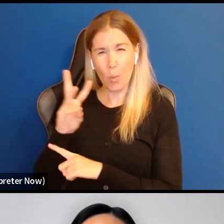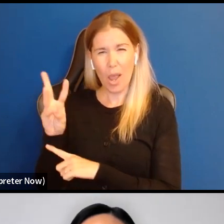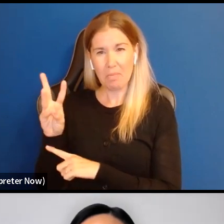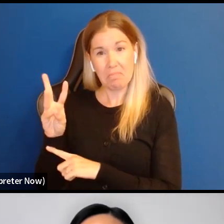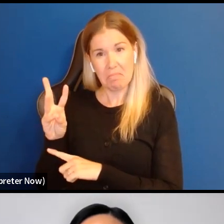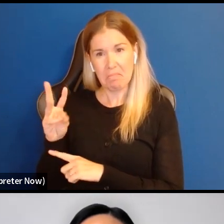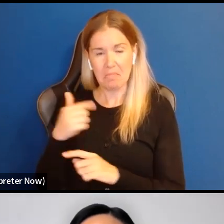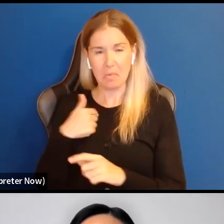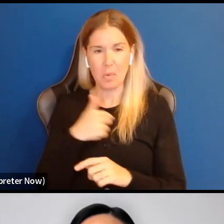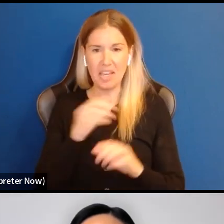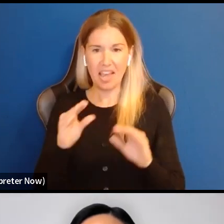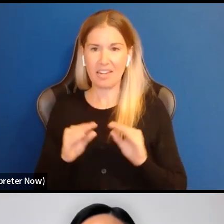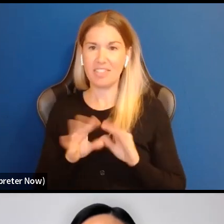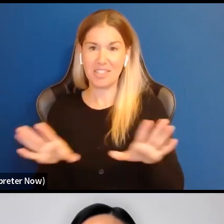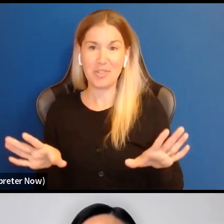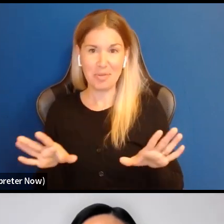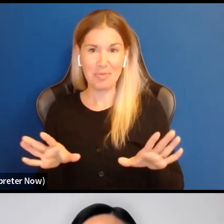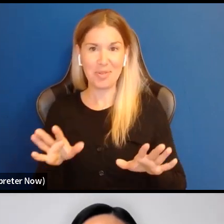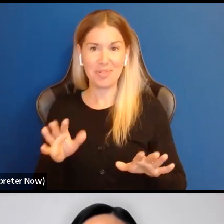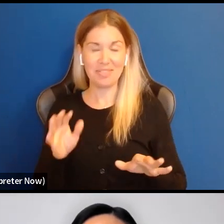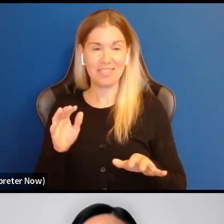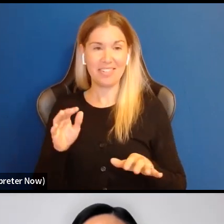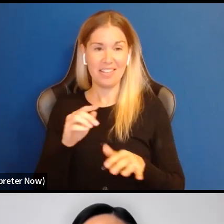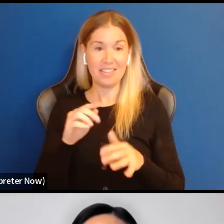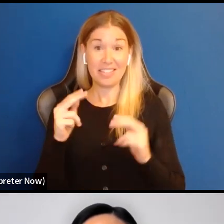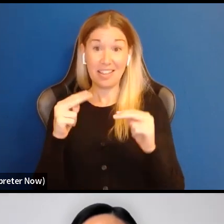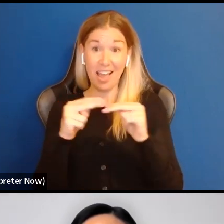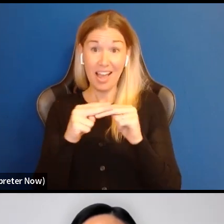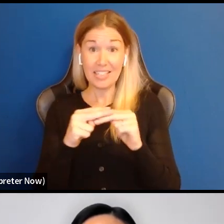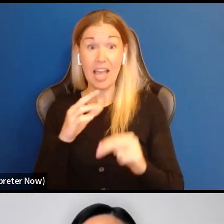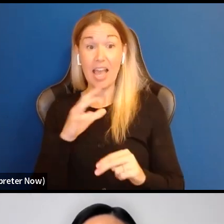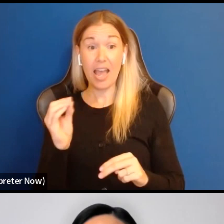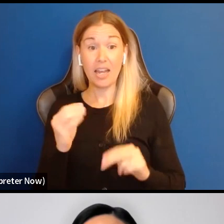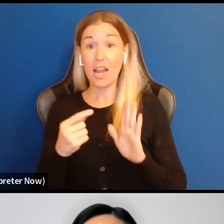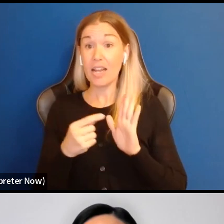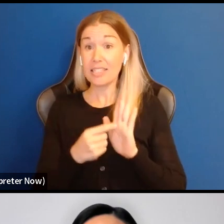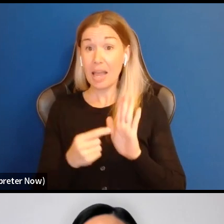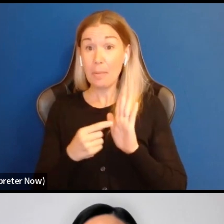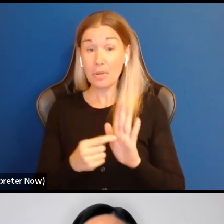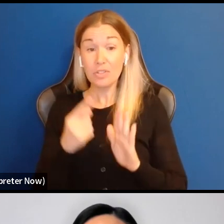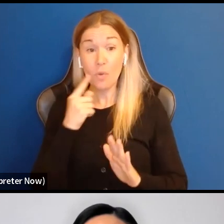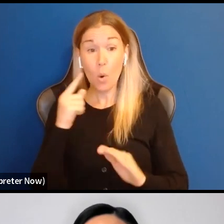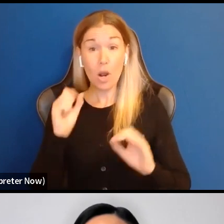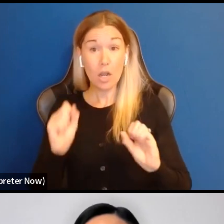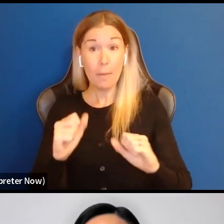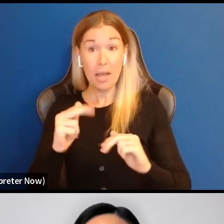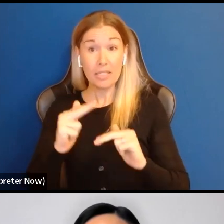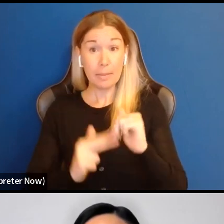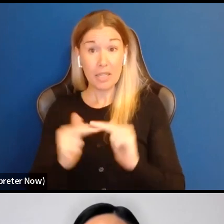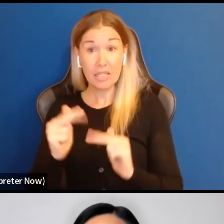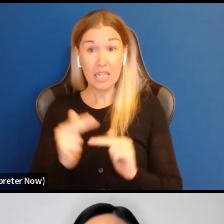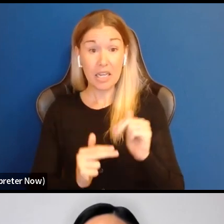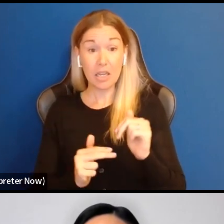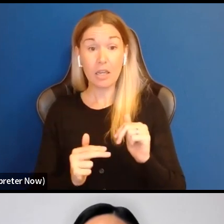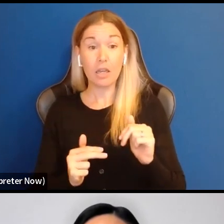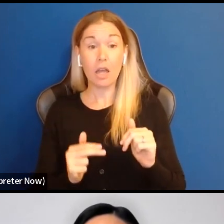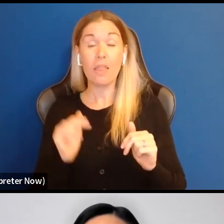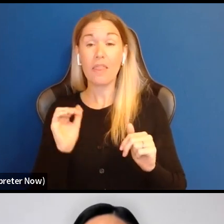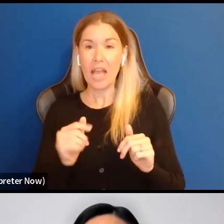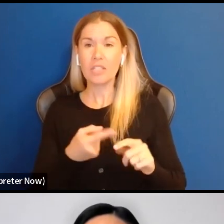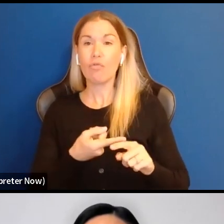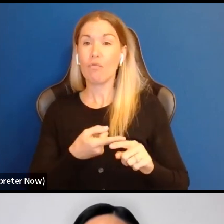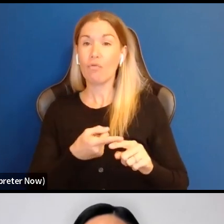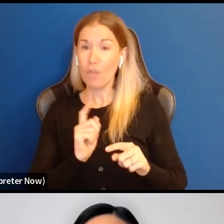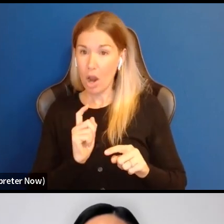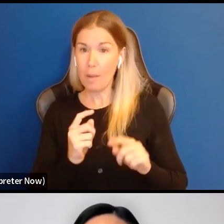can find a way to distribute those. Um, I will say the examples of capacity building, I'm sure, I'm pretty sure are copy and pasted from the